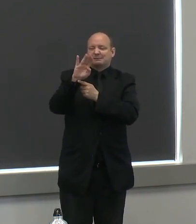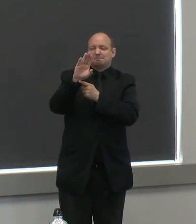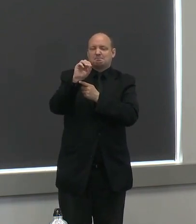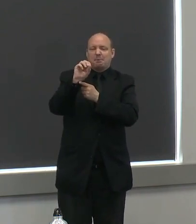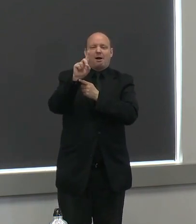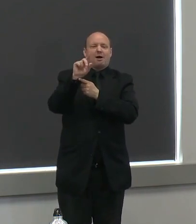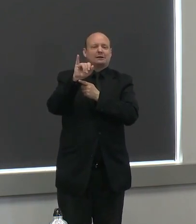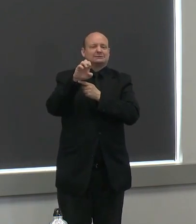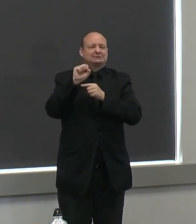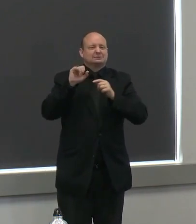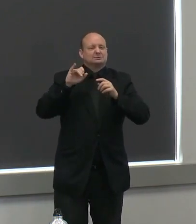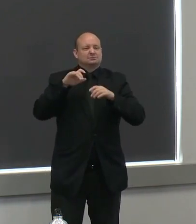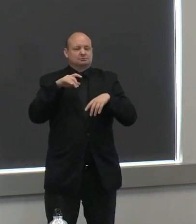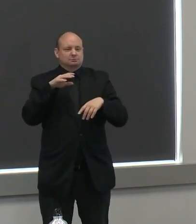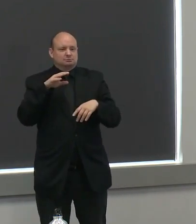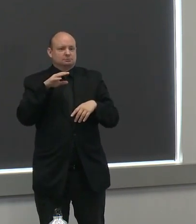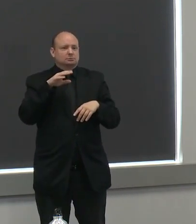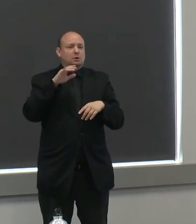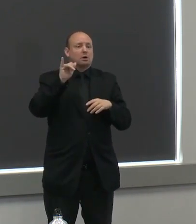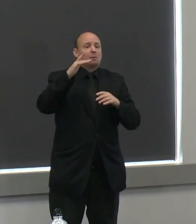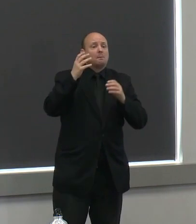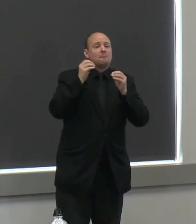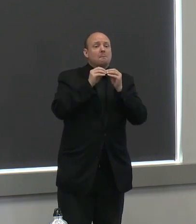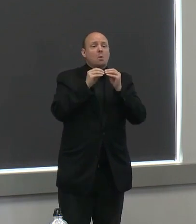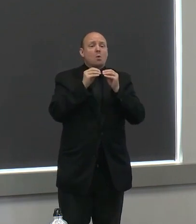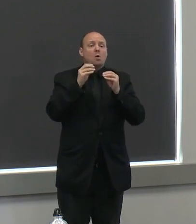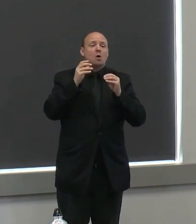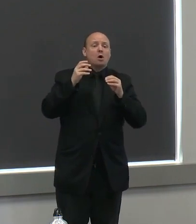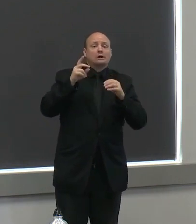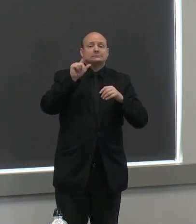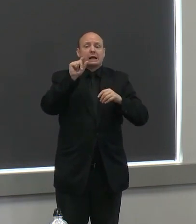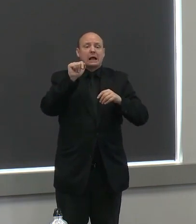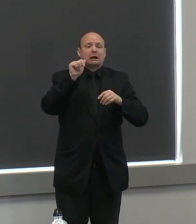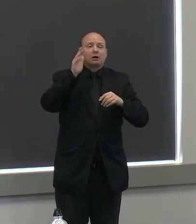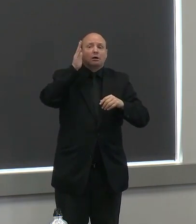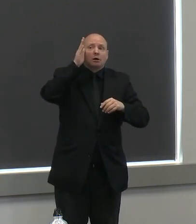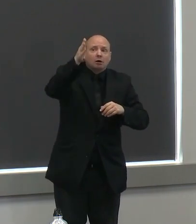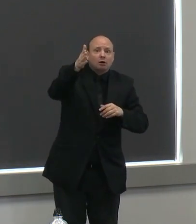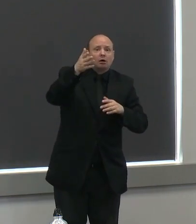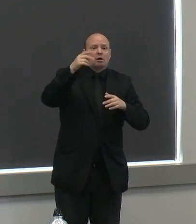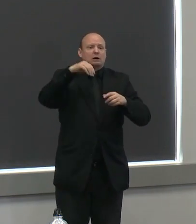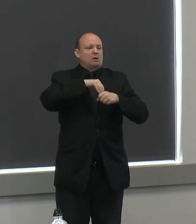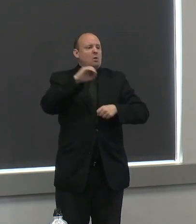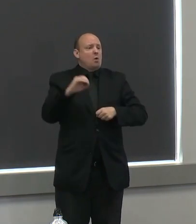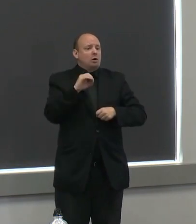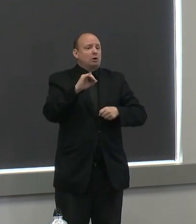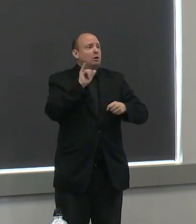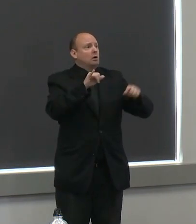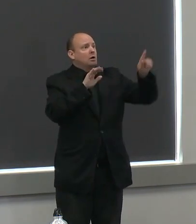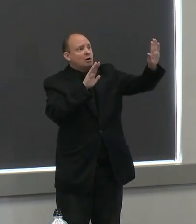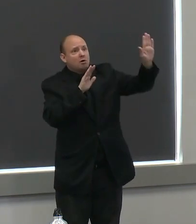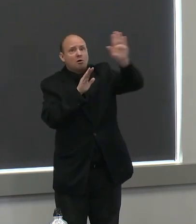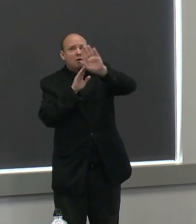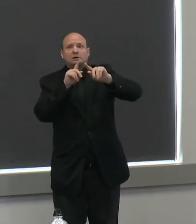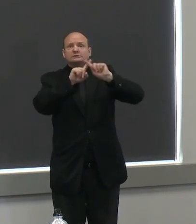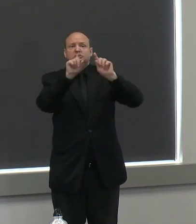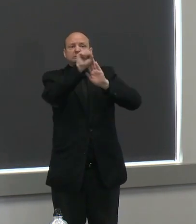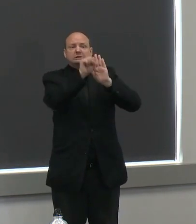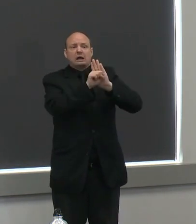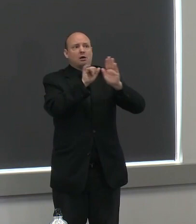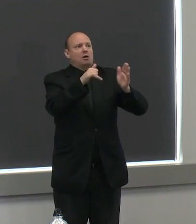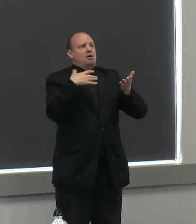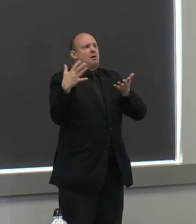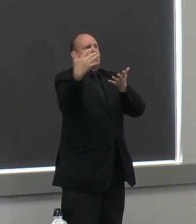to having all that data not just from oregon but from other communities that can help us determine how has the disease spread